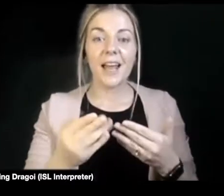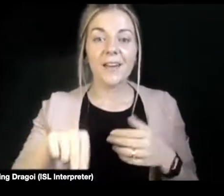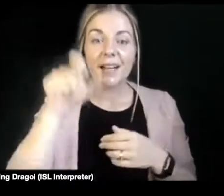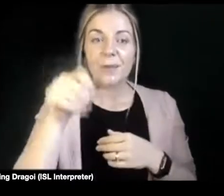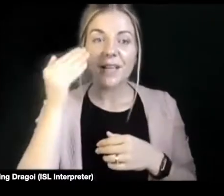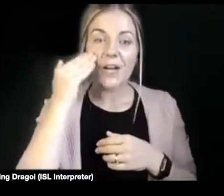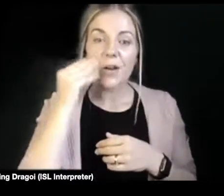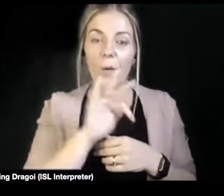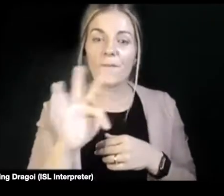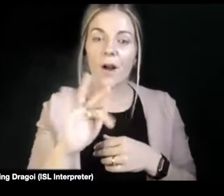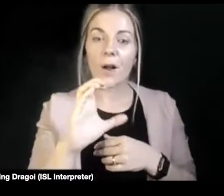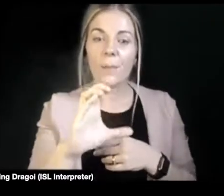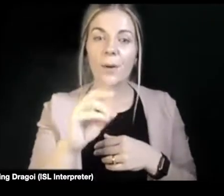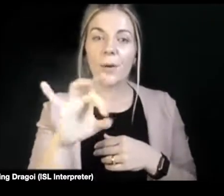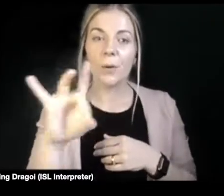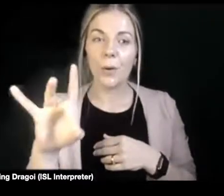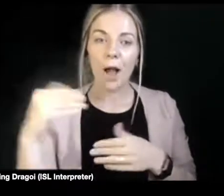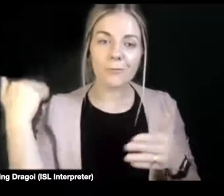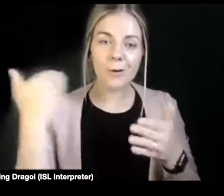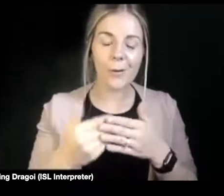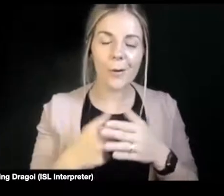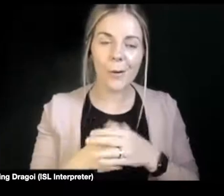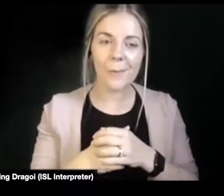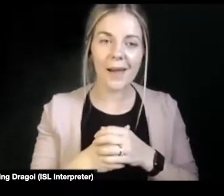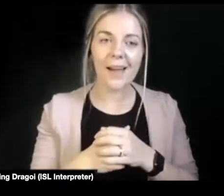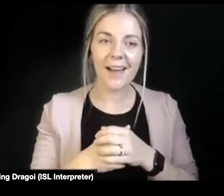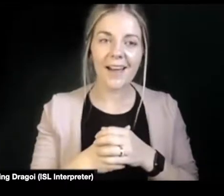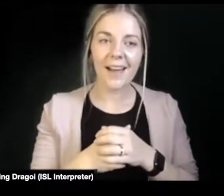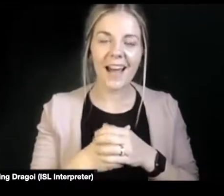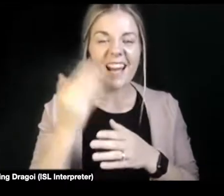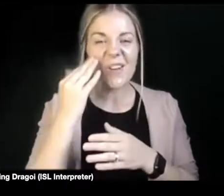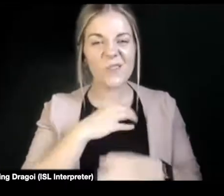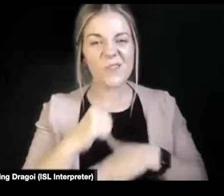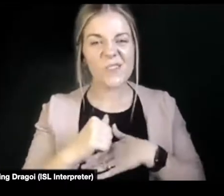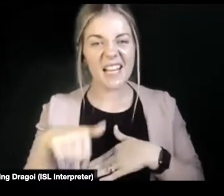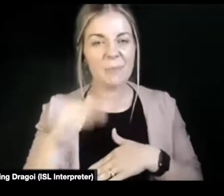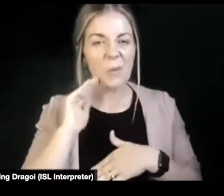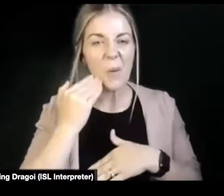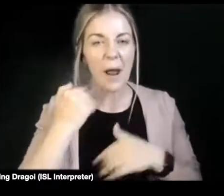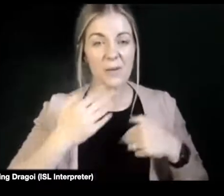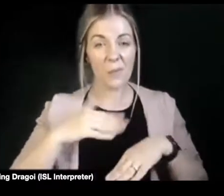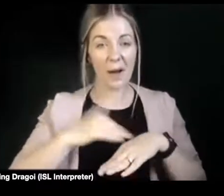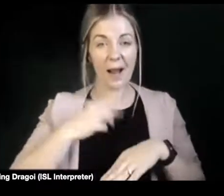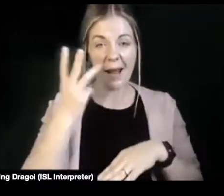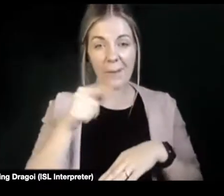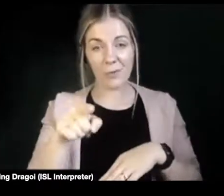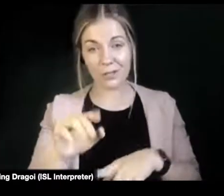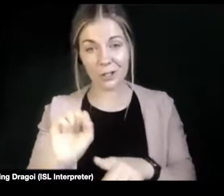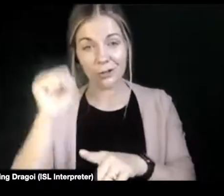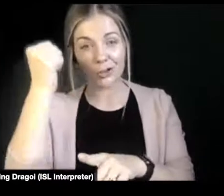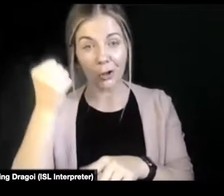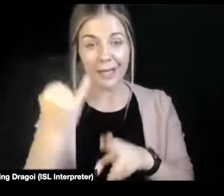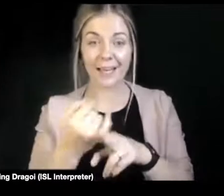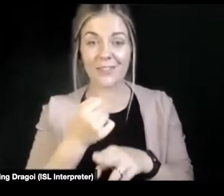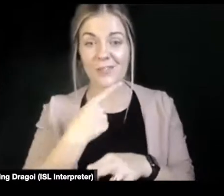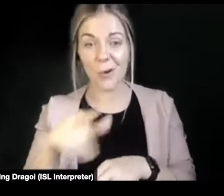living up here in Northampton for 20 years. And it's great and wet. So Niall from down the road from Sunday Tiger Channel.